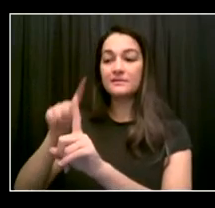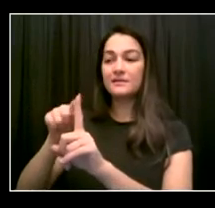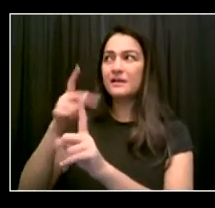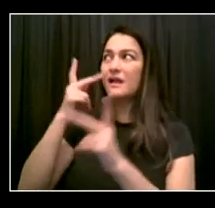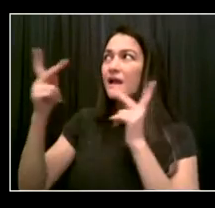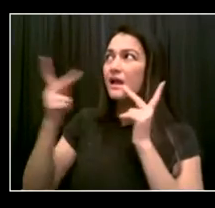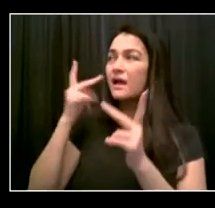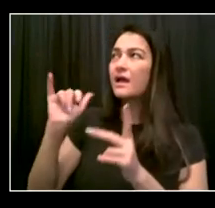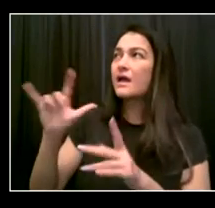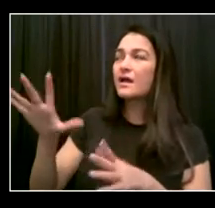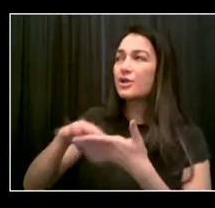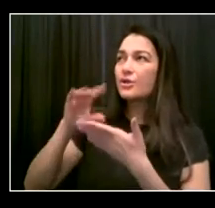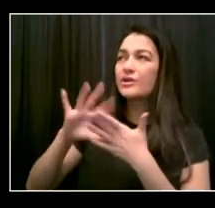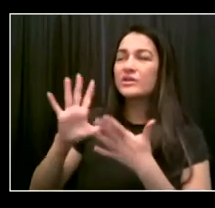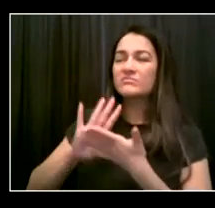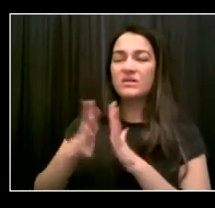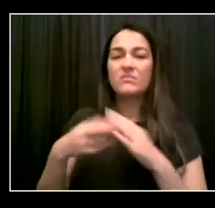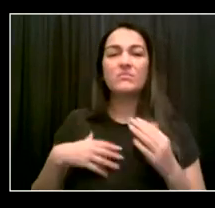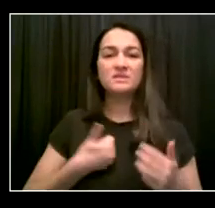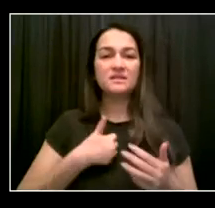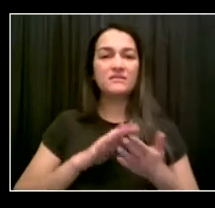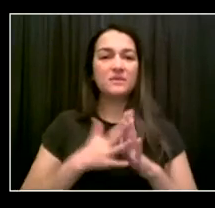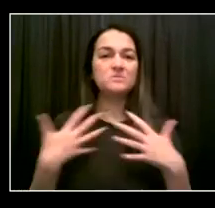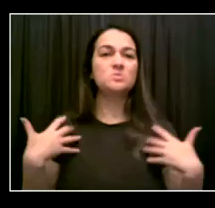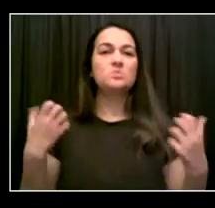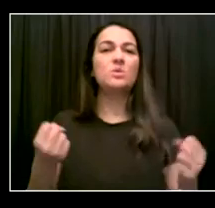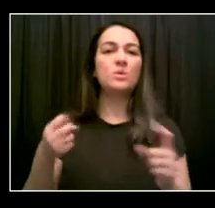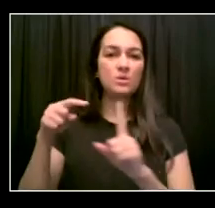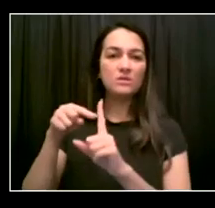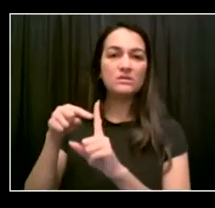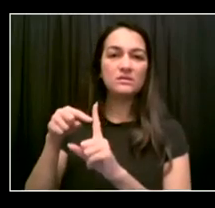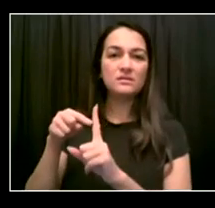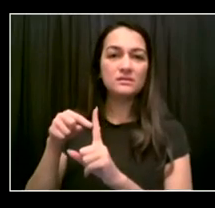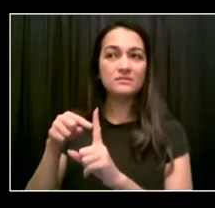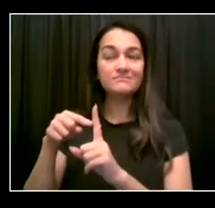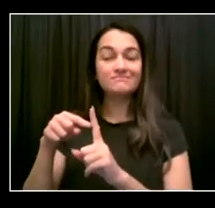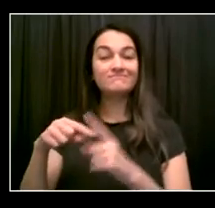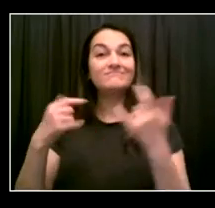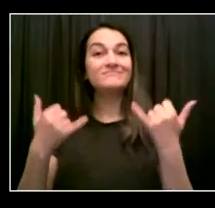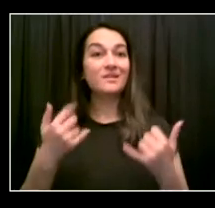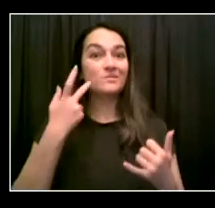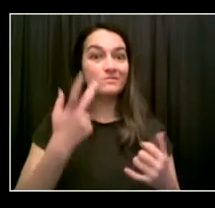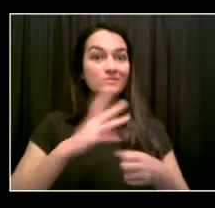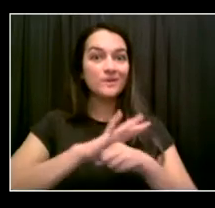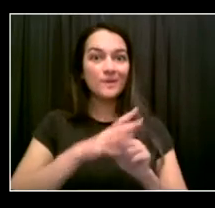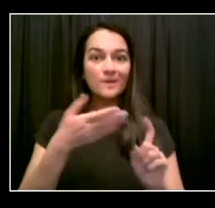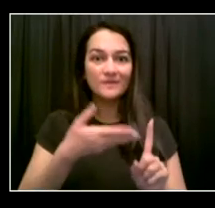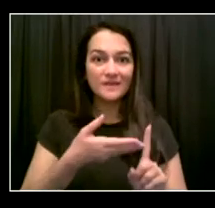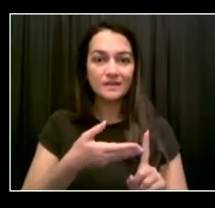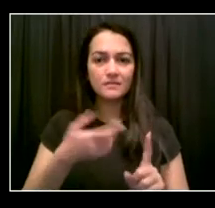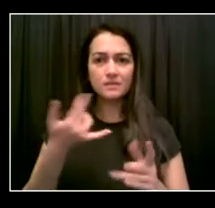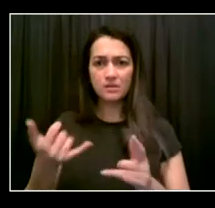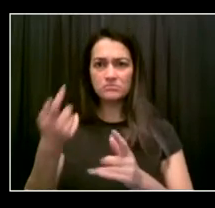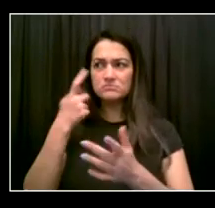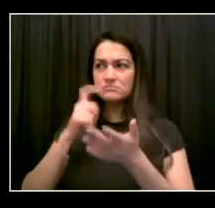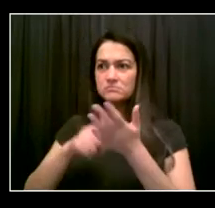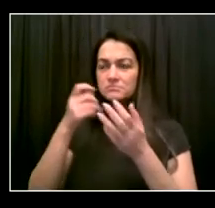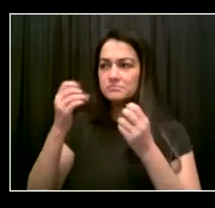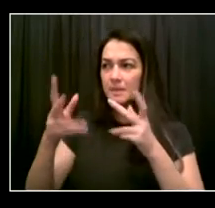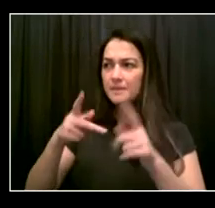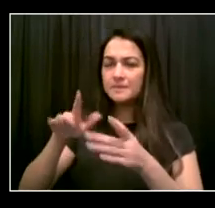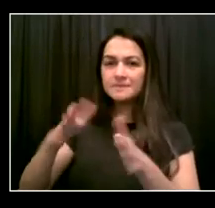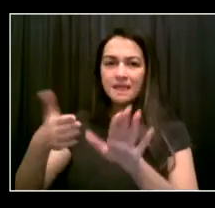I lost six loved ones. And that was really, really devastating to me. And I could not wait